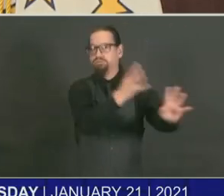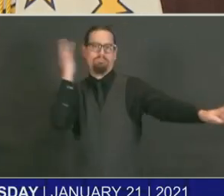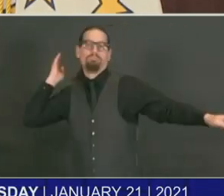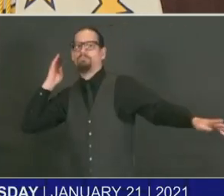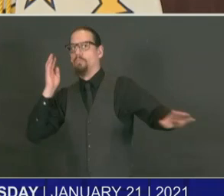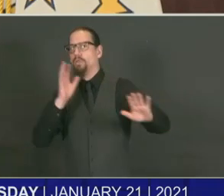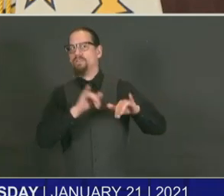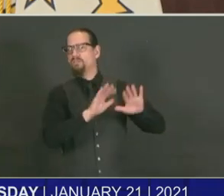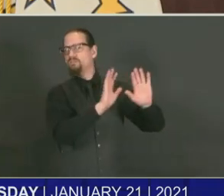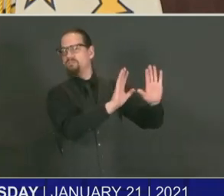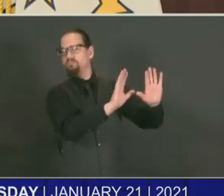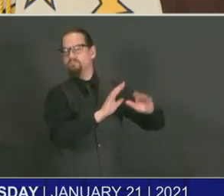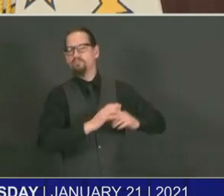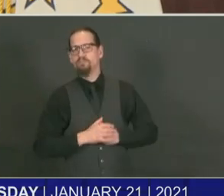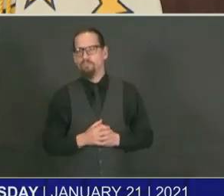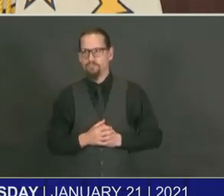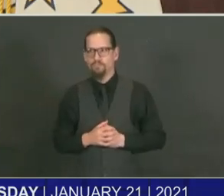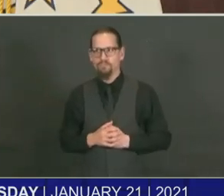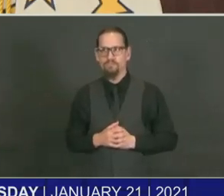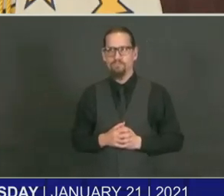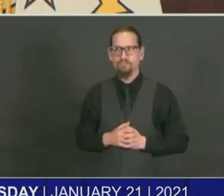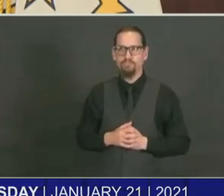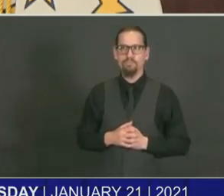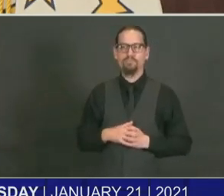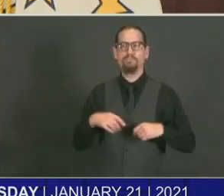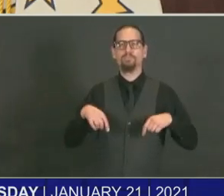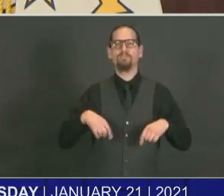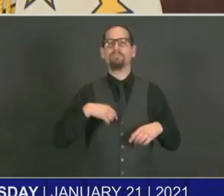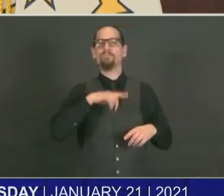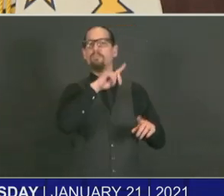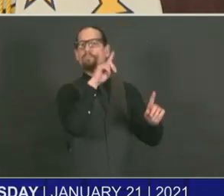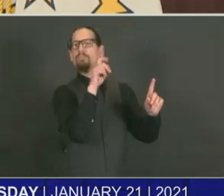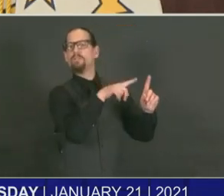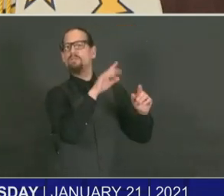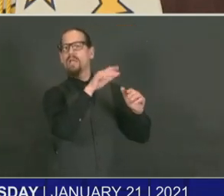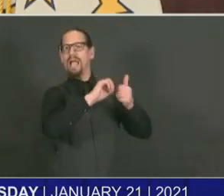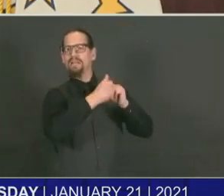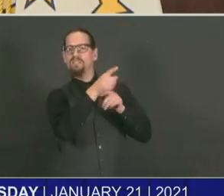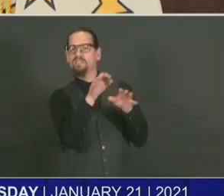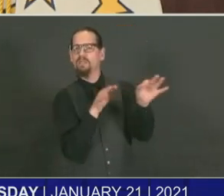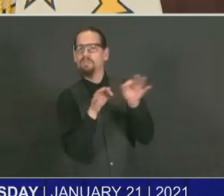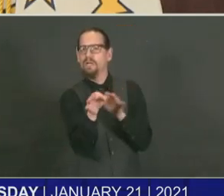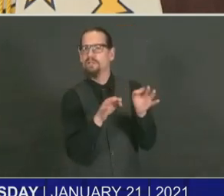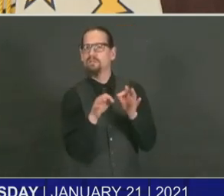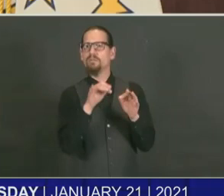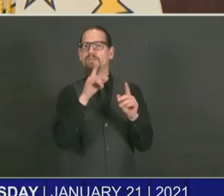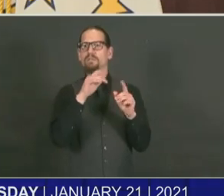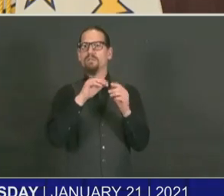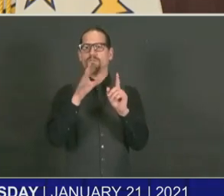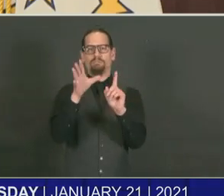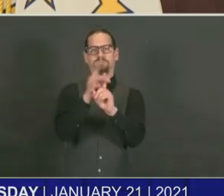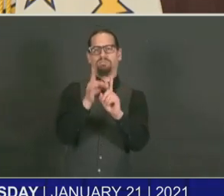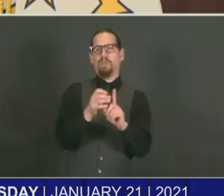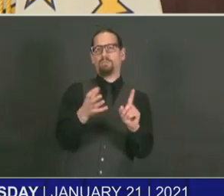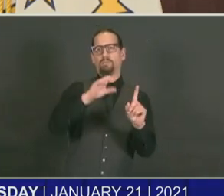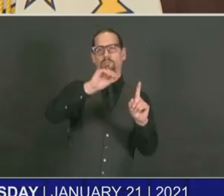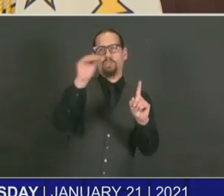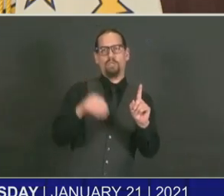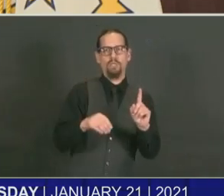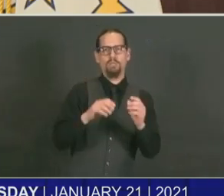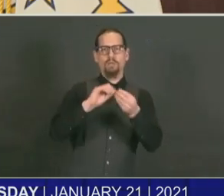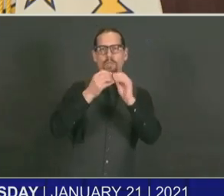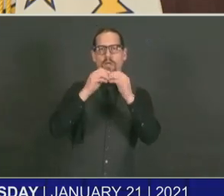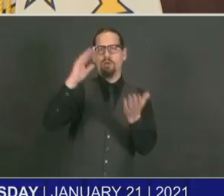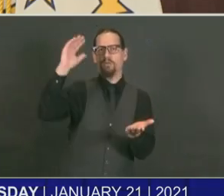How do you account for the decline in the positivity rate? Is it just the passage of the holidays? And you know,